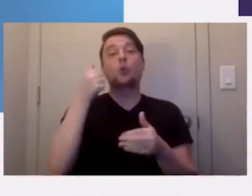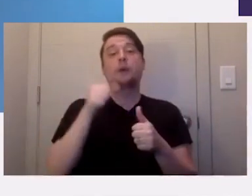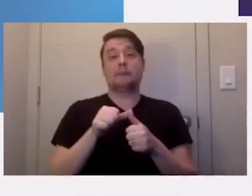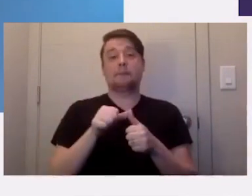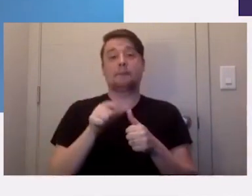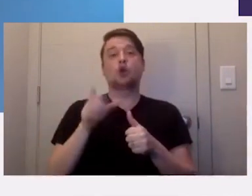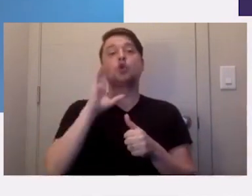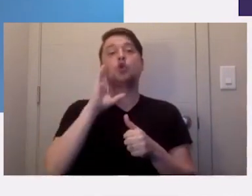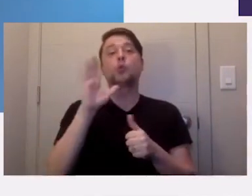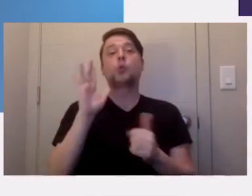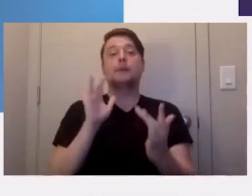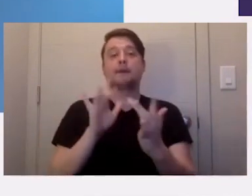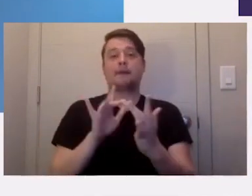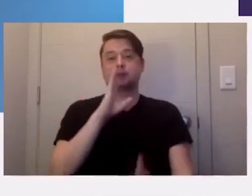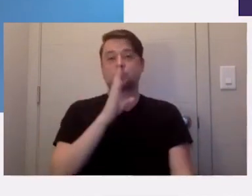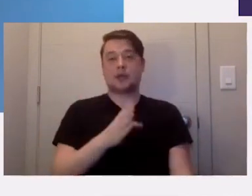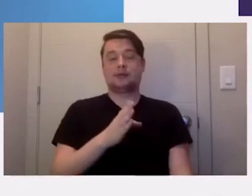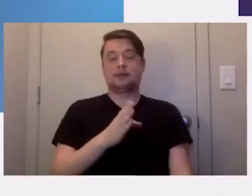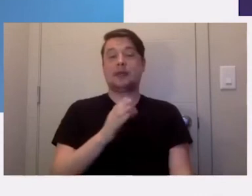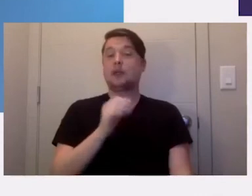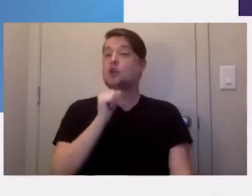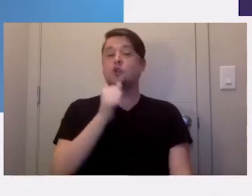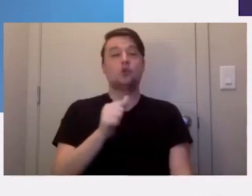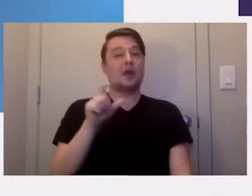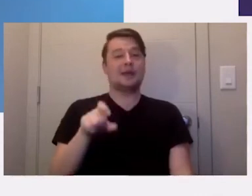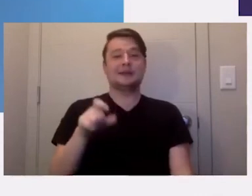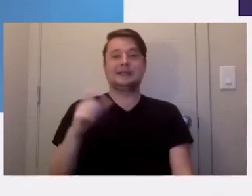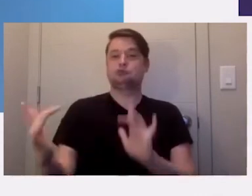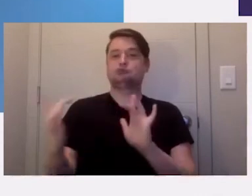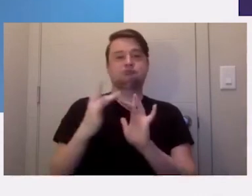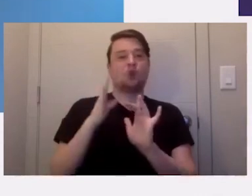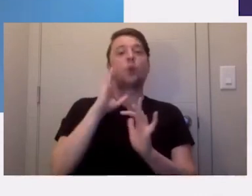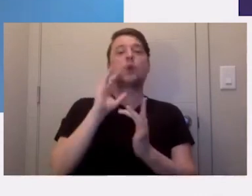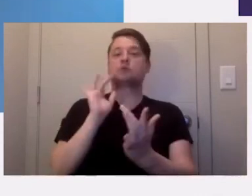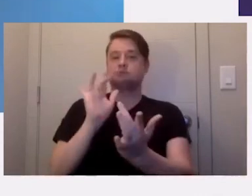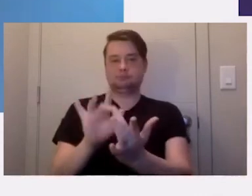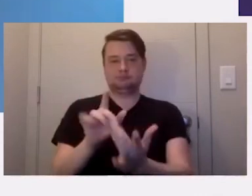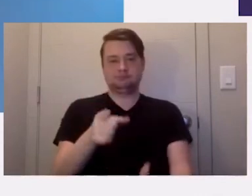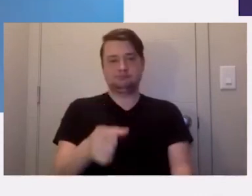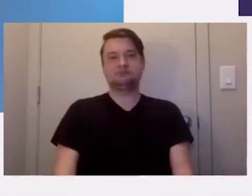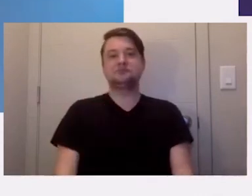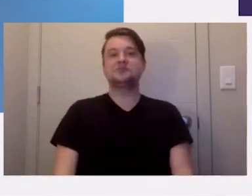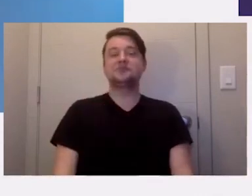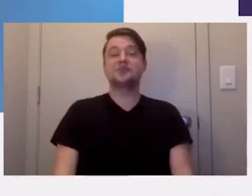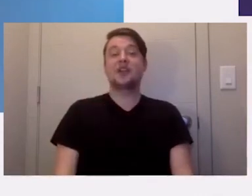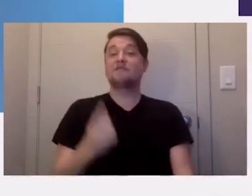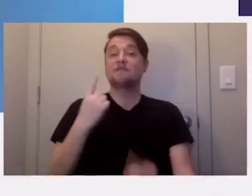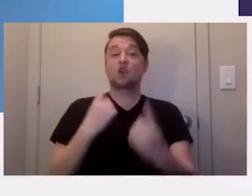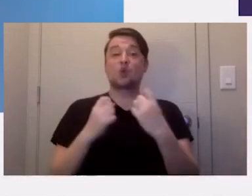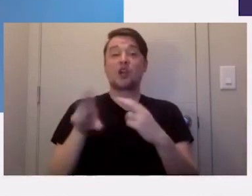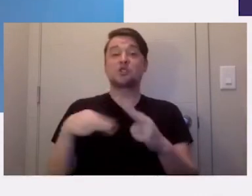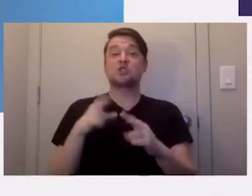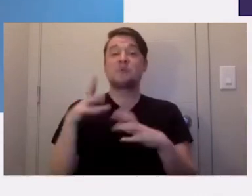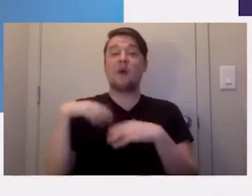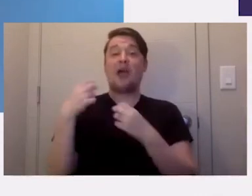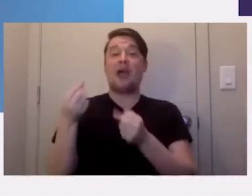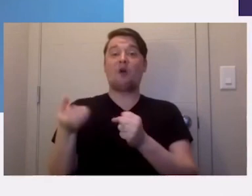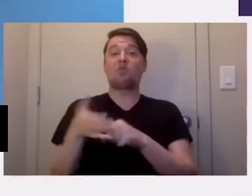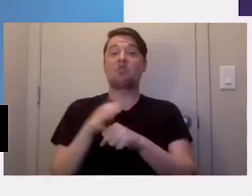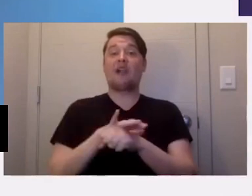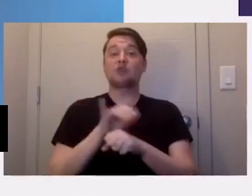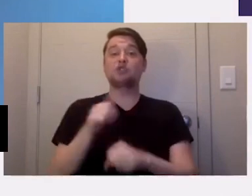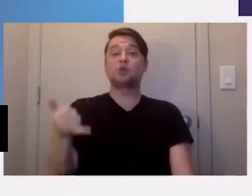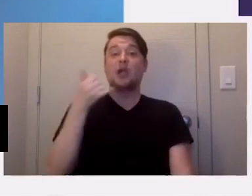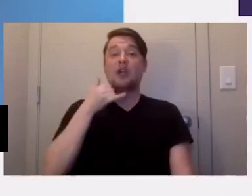will be contacted directly. You don't need to reach out. Someone will reach out to you. For questions about your health coverage, you can